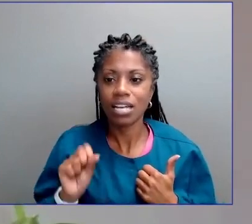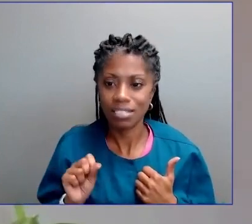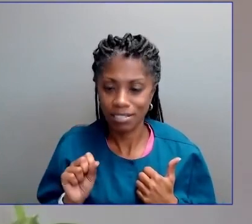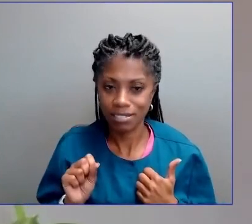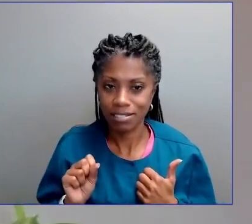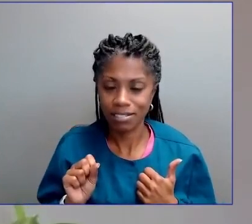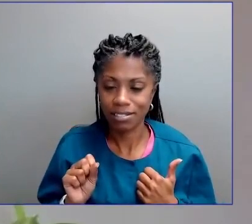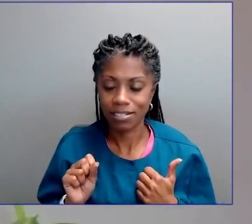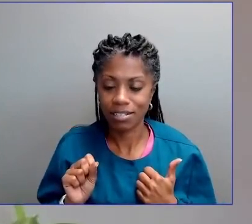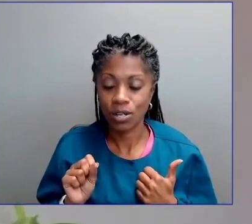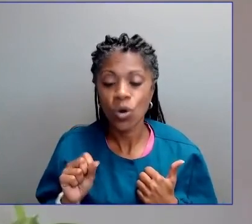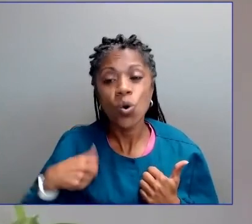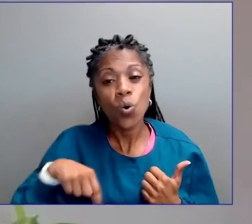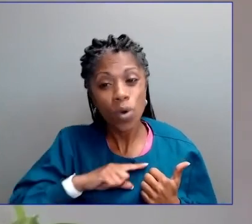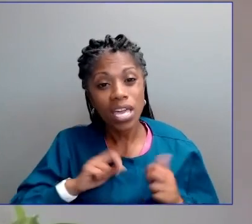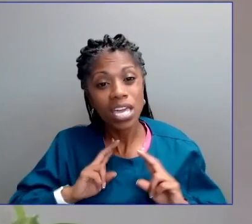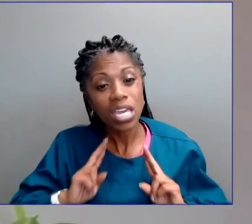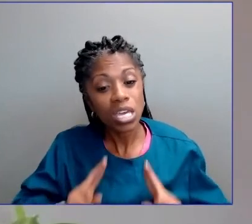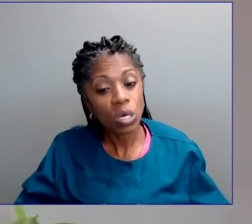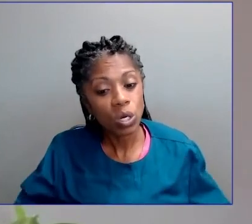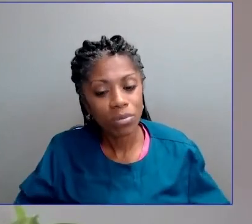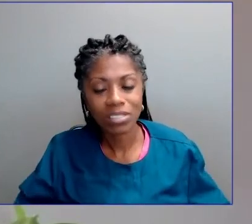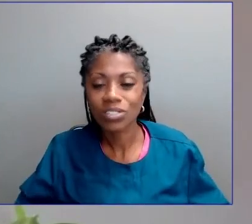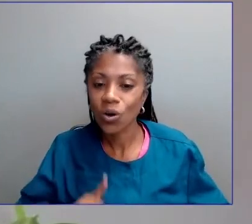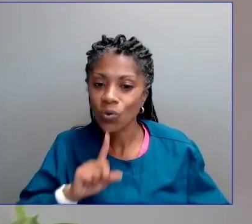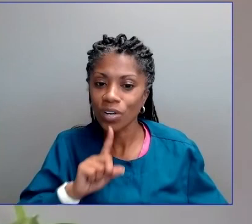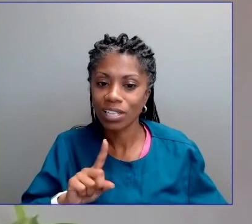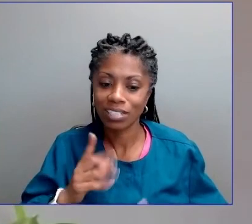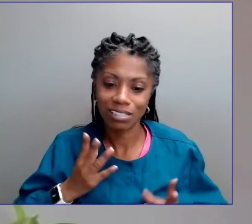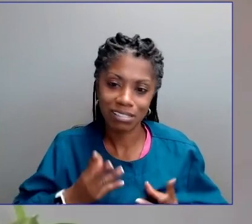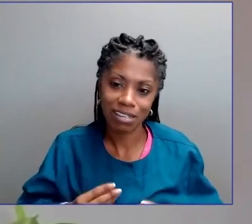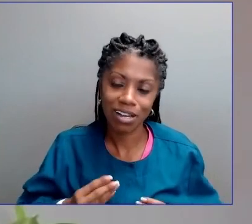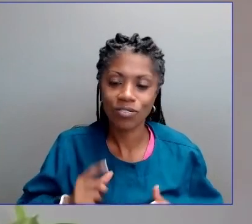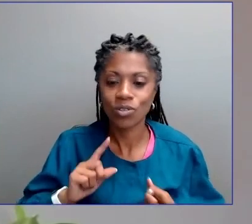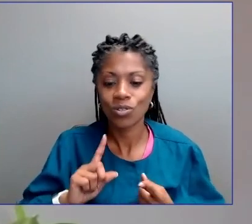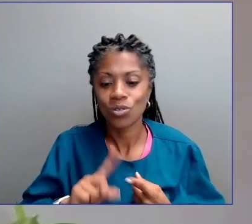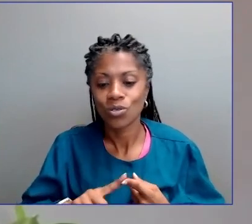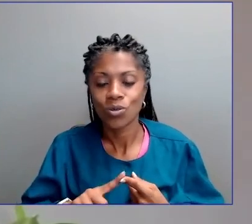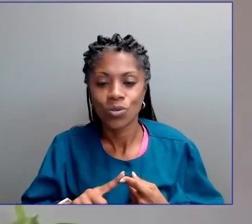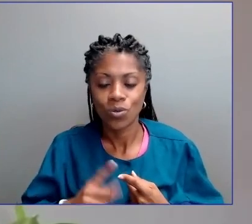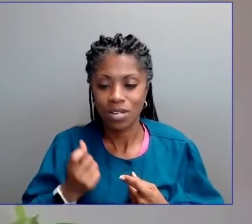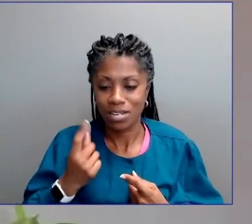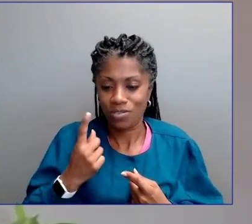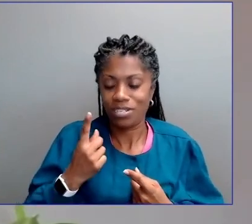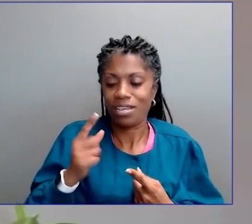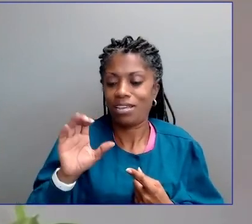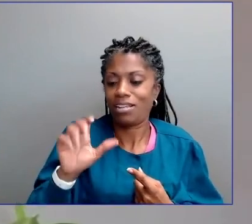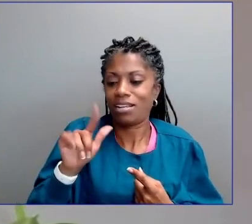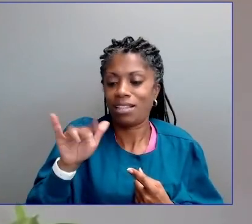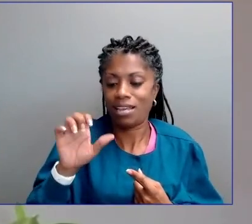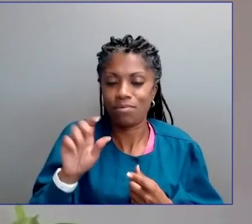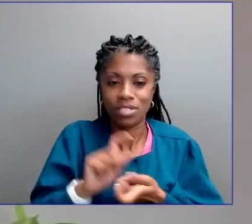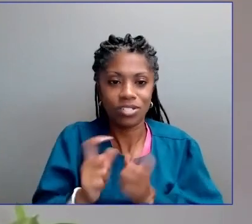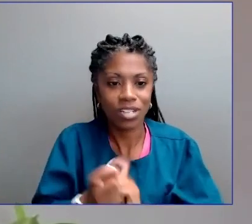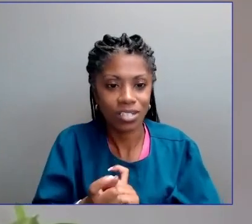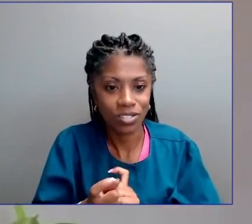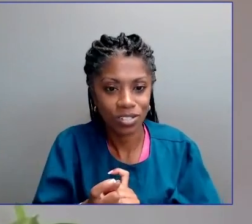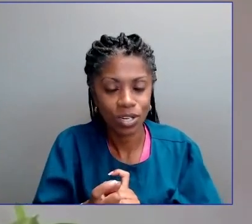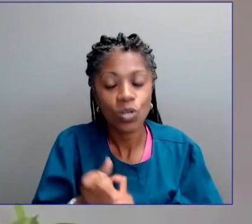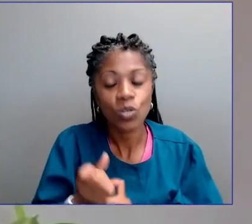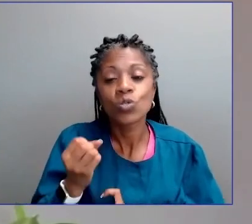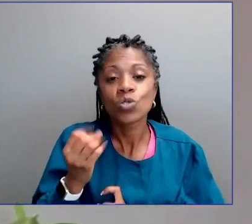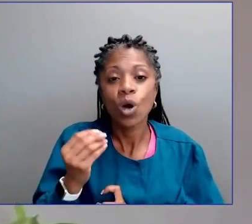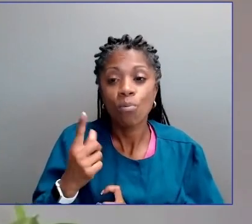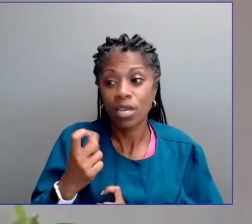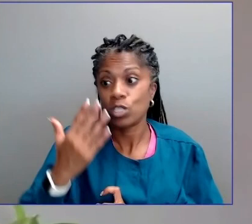species on the planet to the impacts of climate change. But you know what? We have the power in our hands to change that. So knowing that, knowing